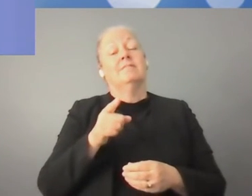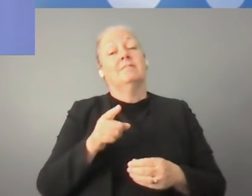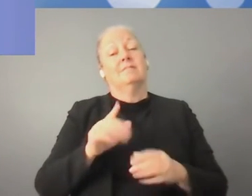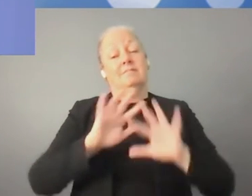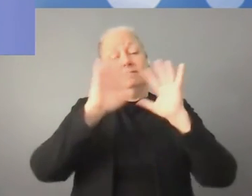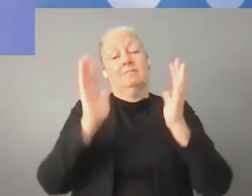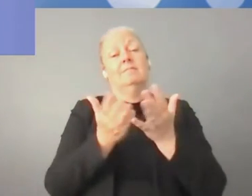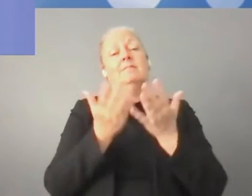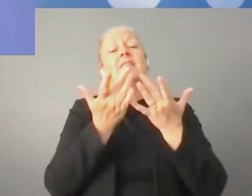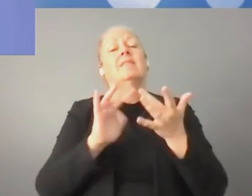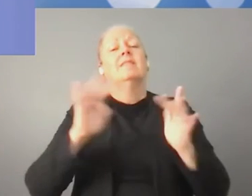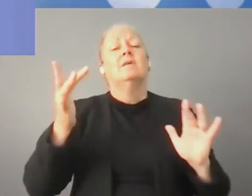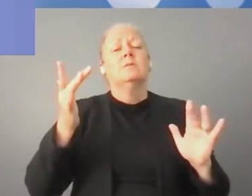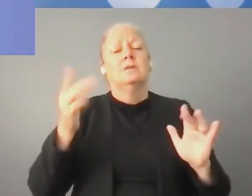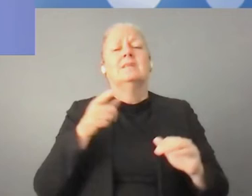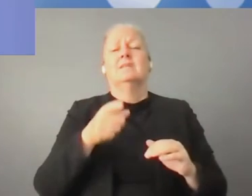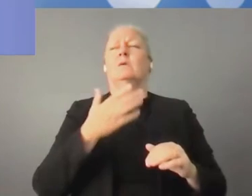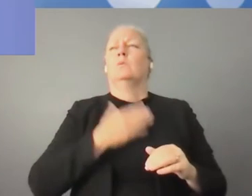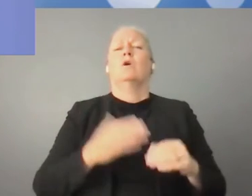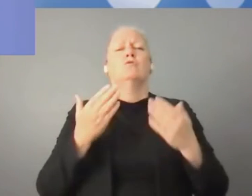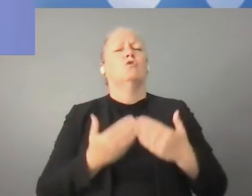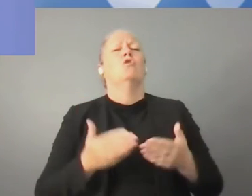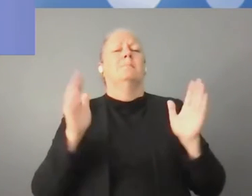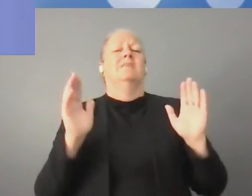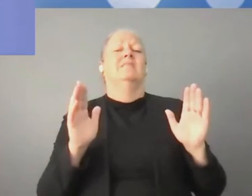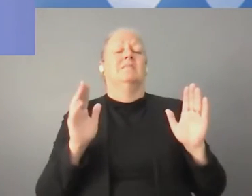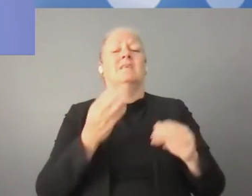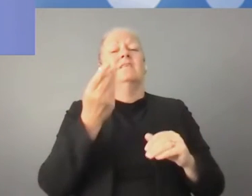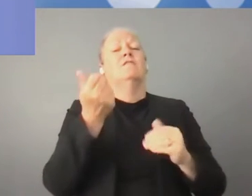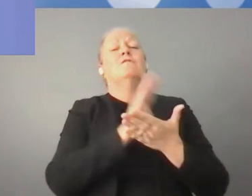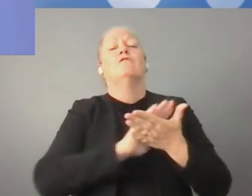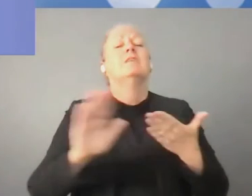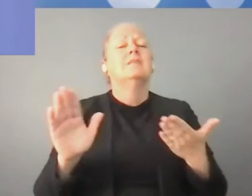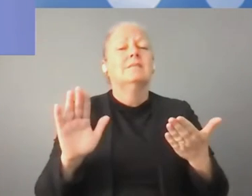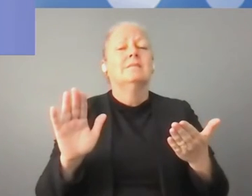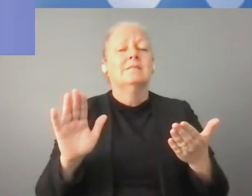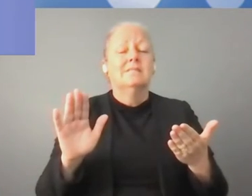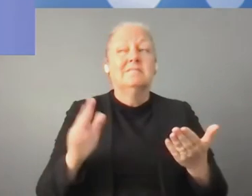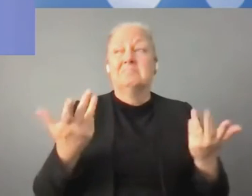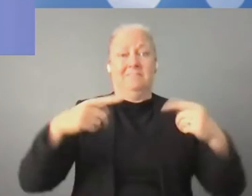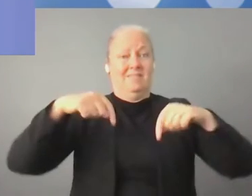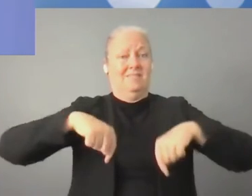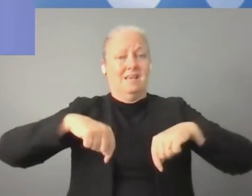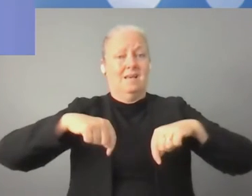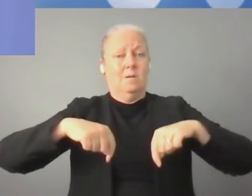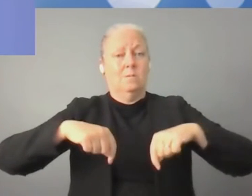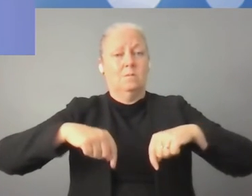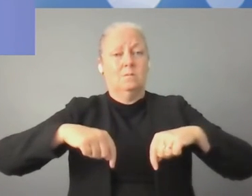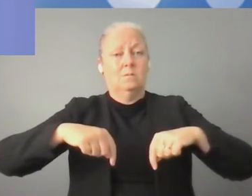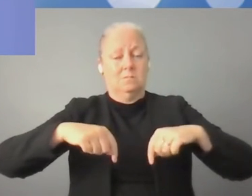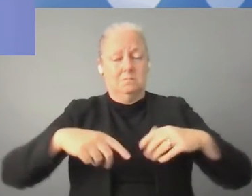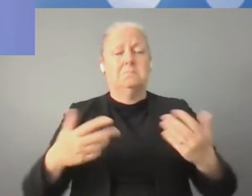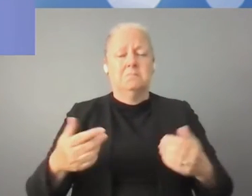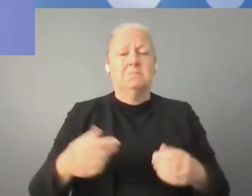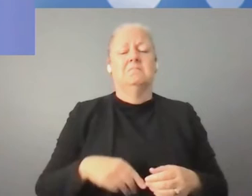free. Because these days we are often confronted with the Internet that